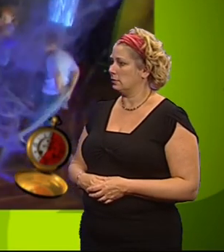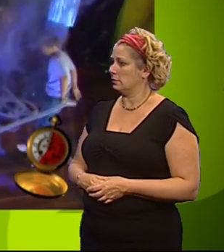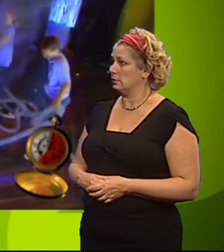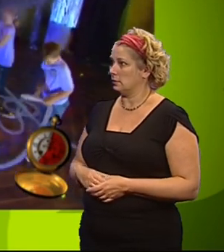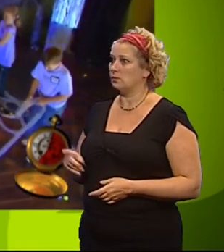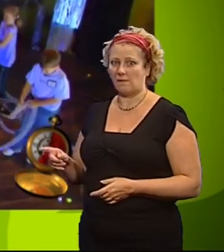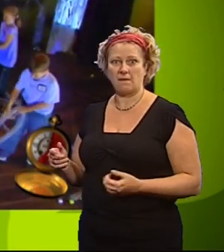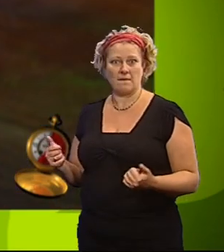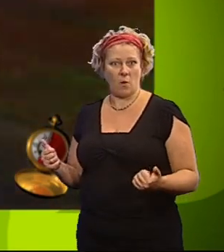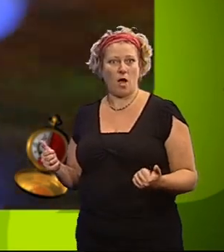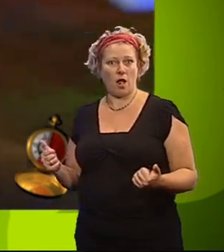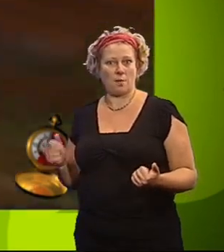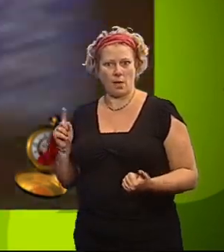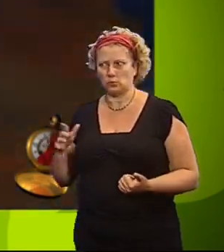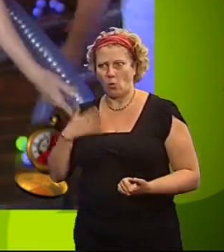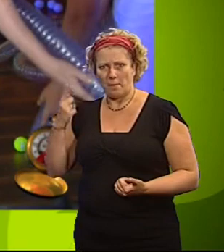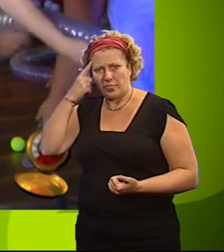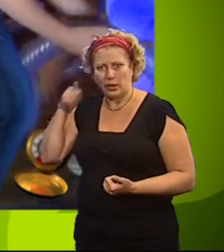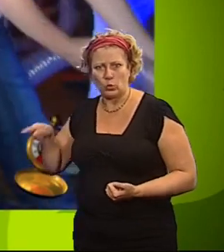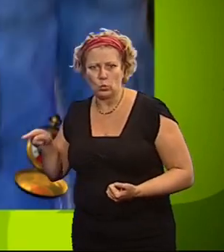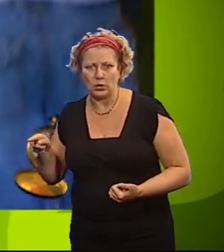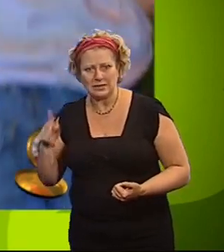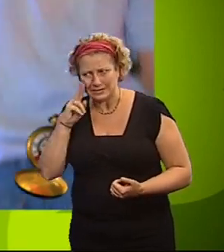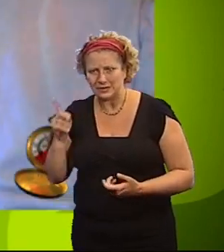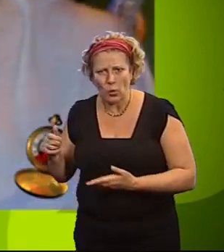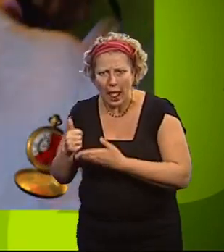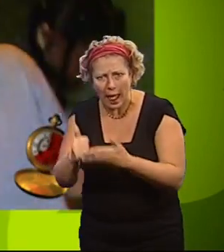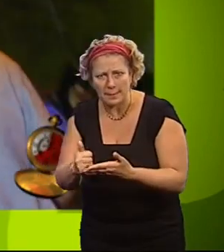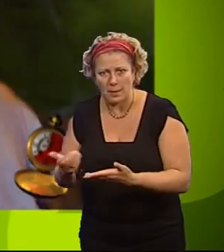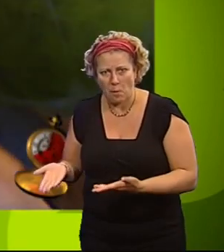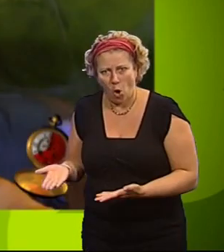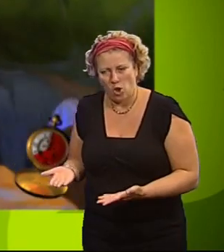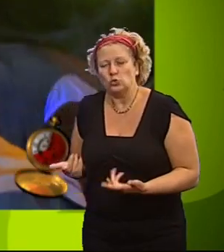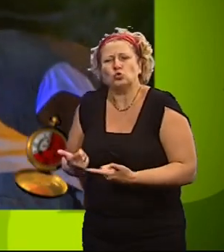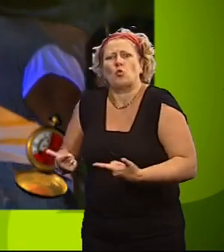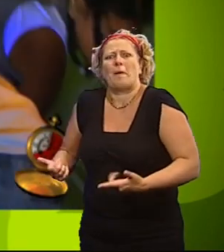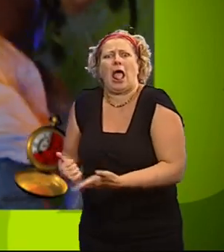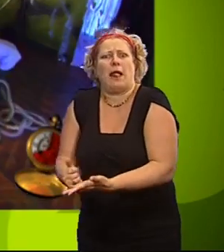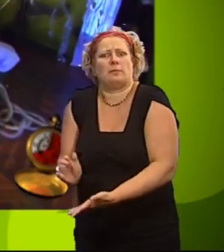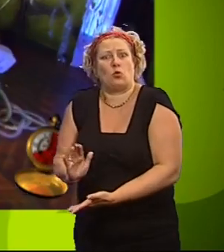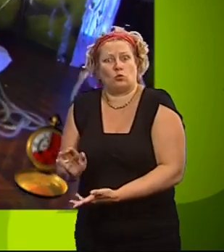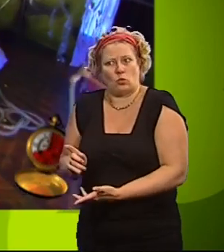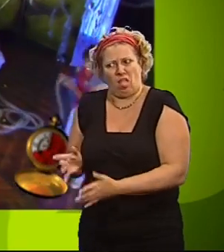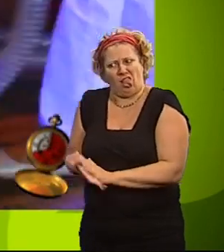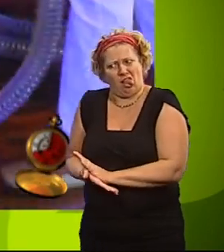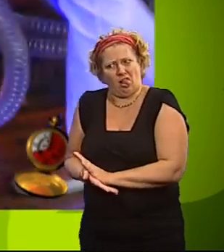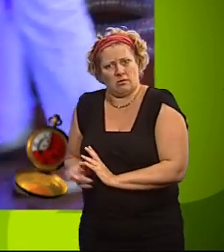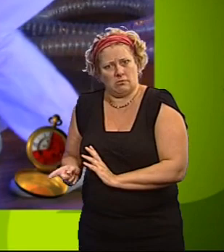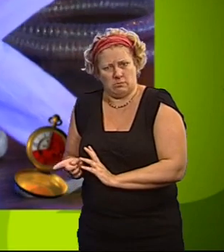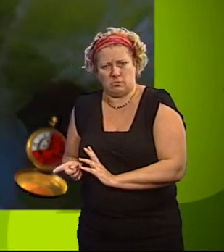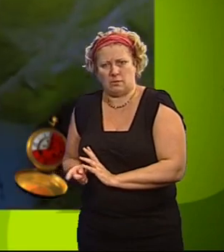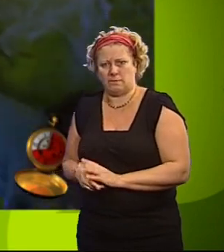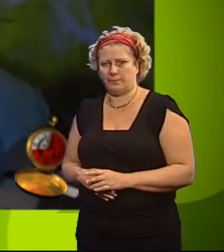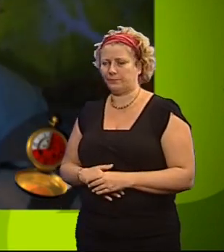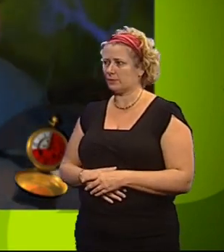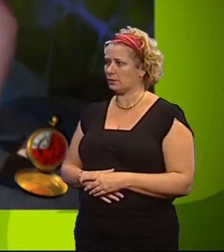You're doing well, but you don't want them to suspect you. Let them see you helping them, but not too much. You are the saboteur after all.